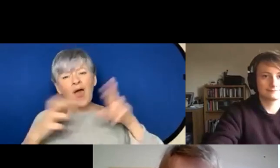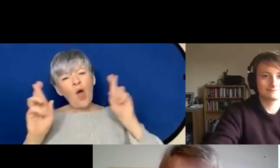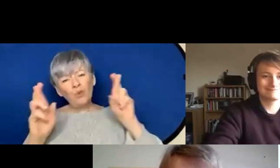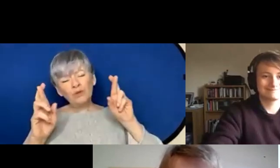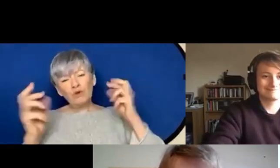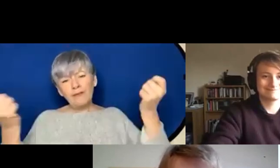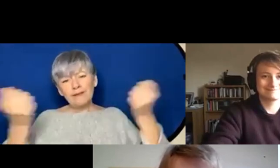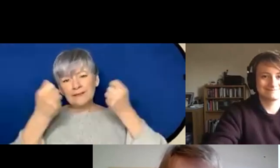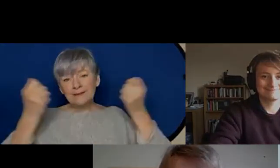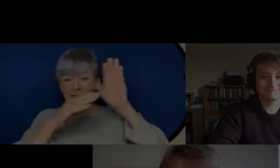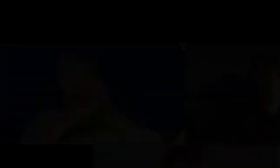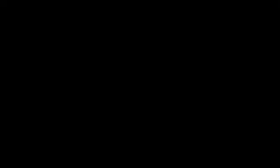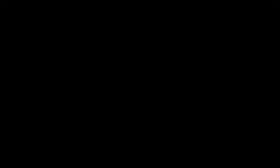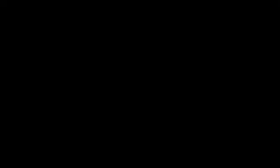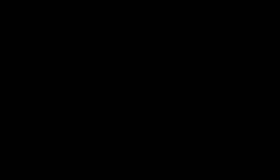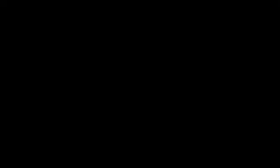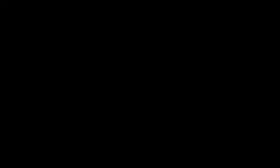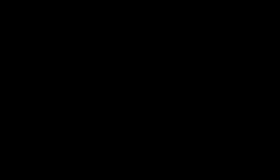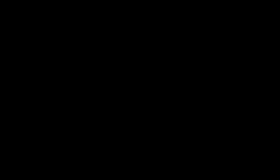in your futures thank you